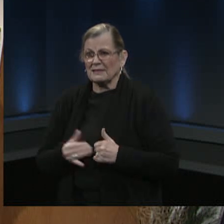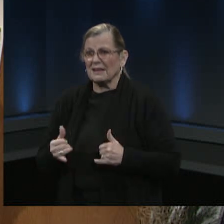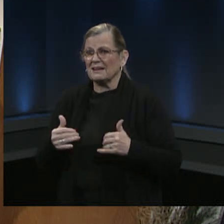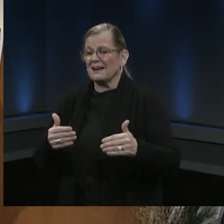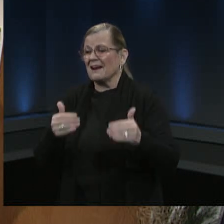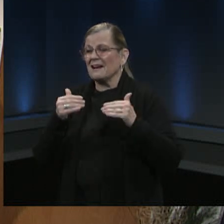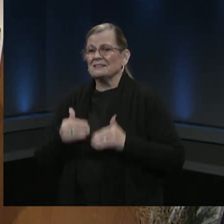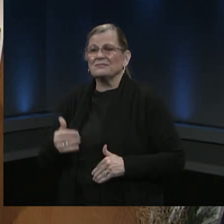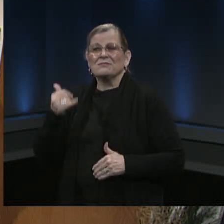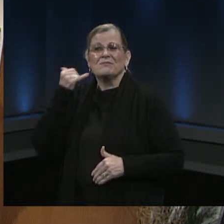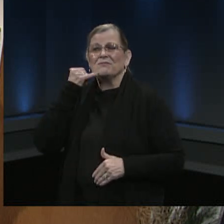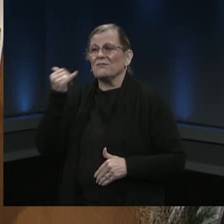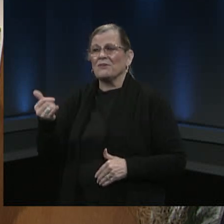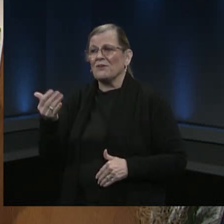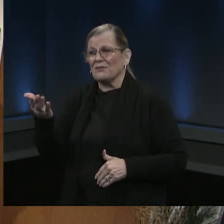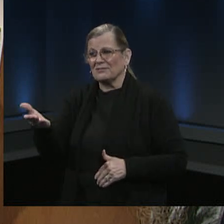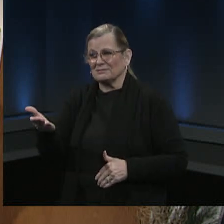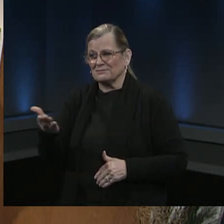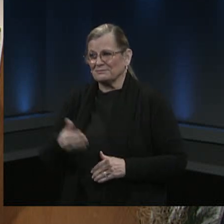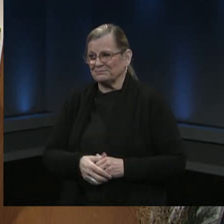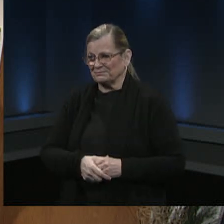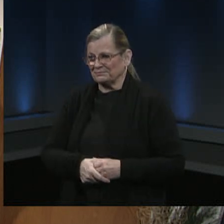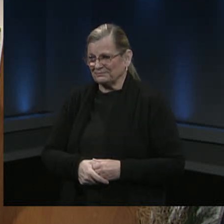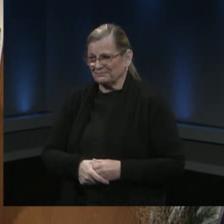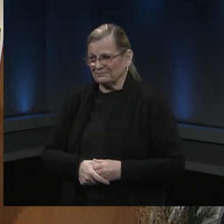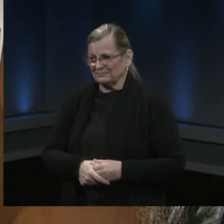town hall on vaccines and vaccination.